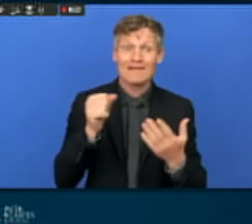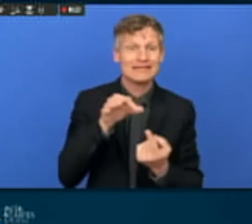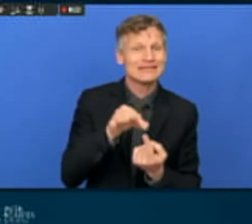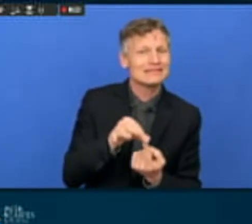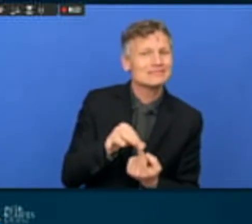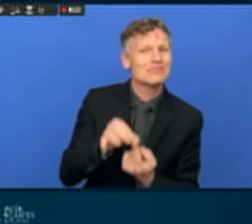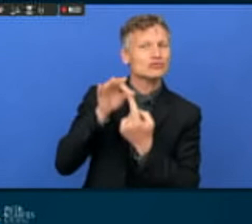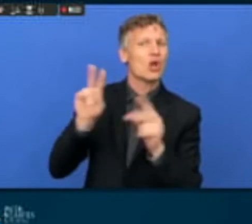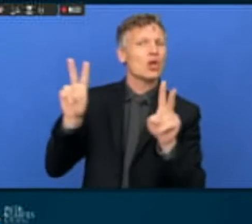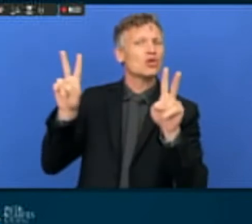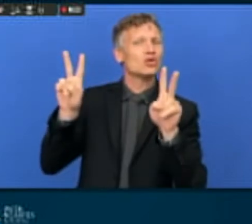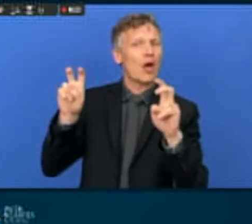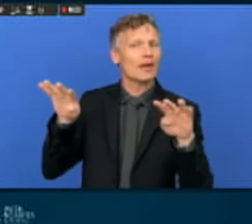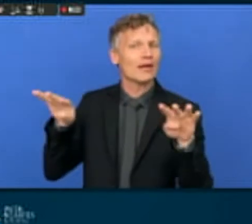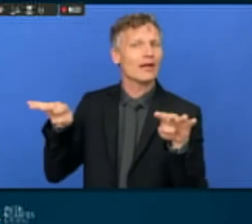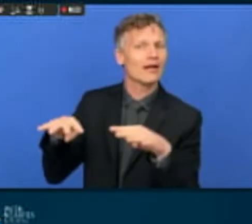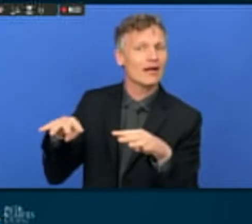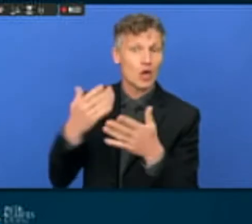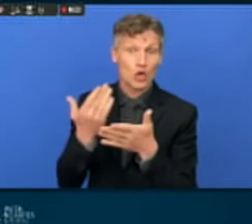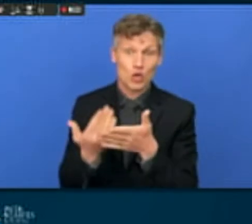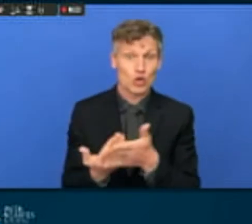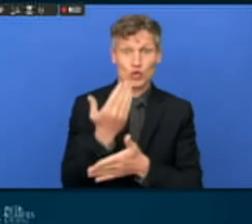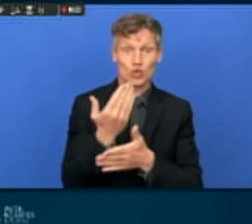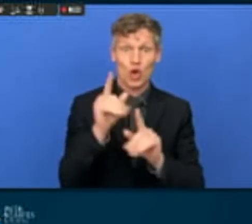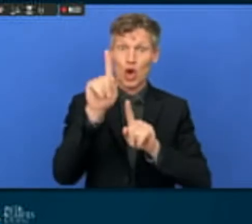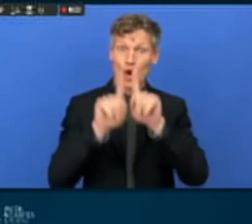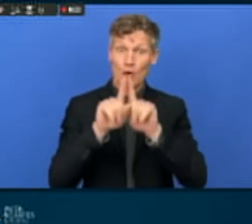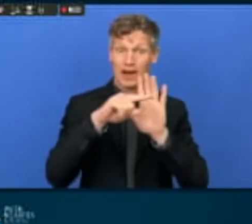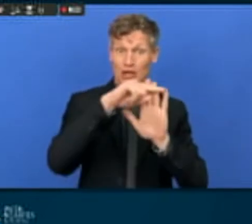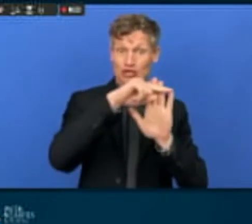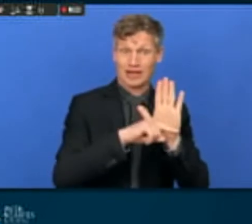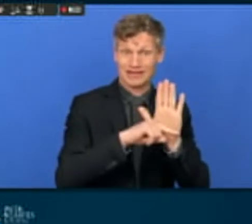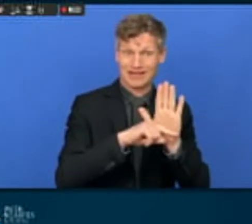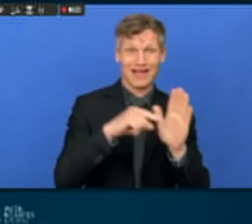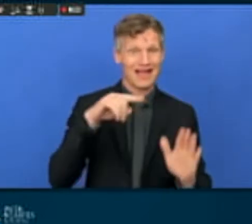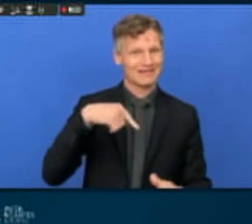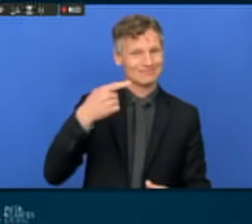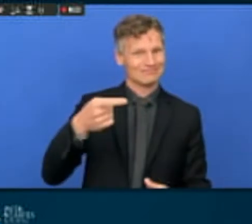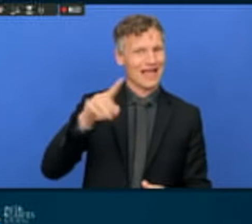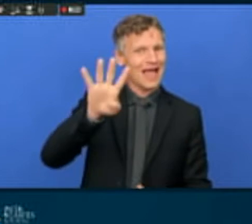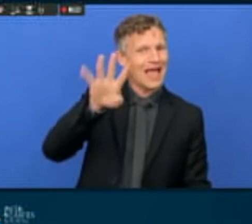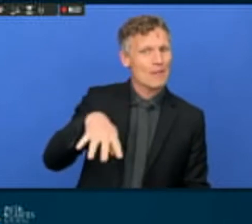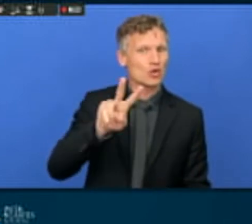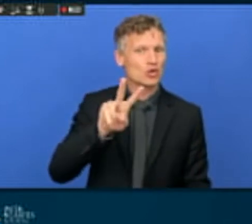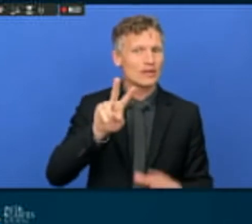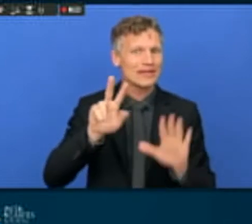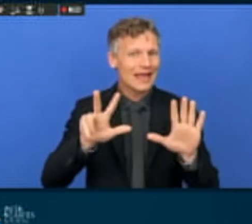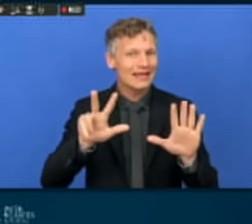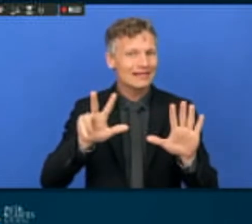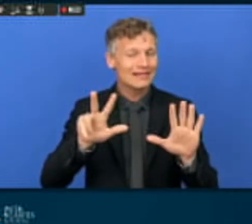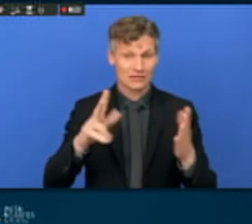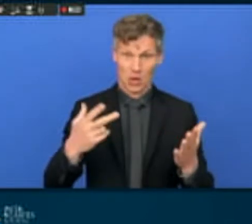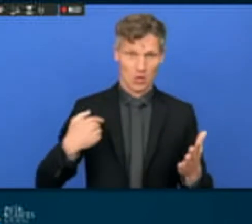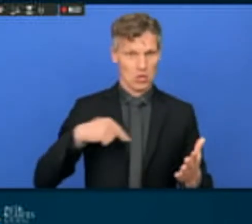implementation of the new urban agenda on the 28th of April. And to participate as Africans very